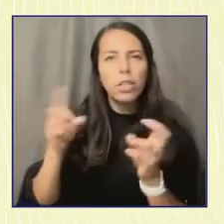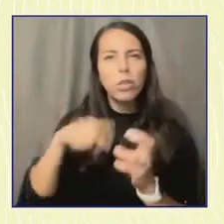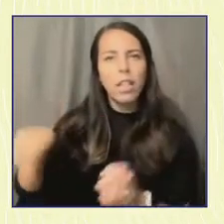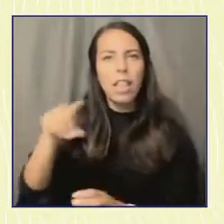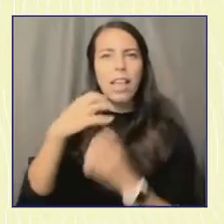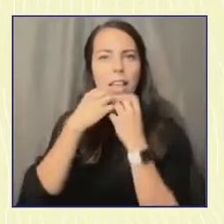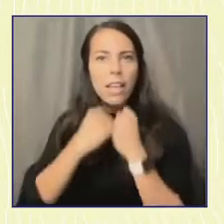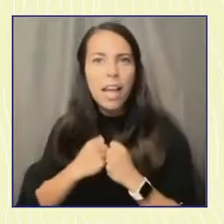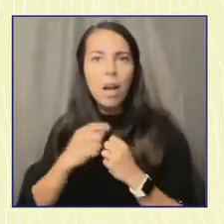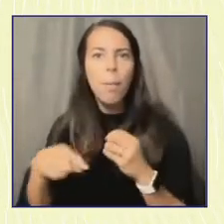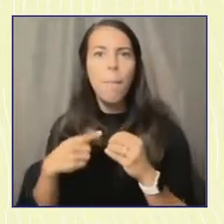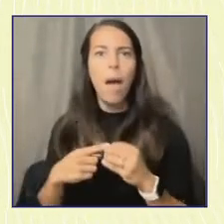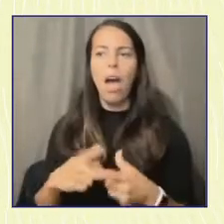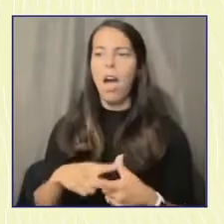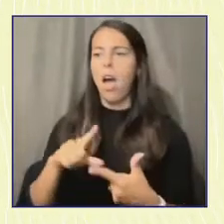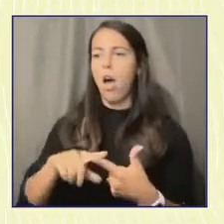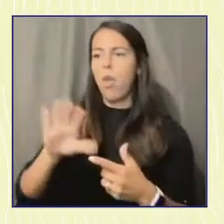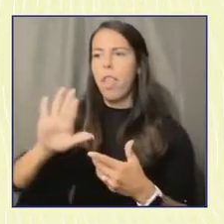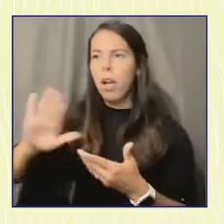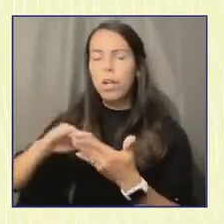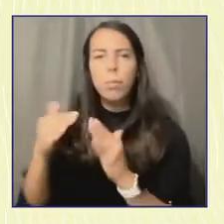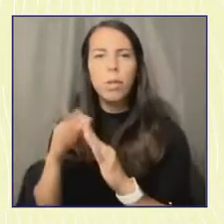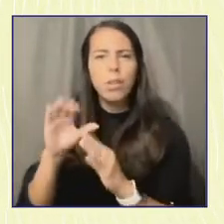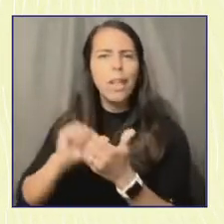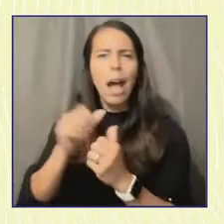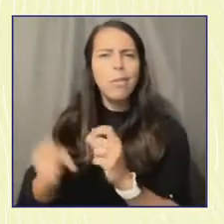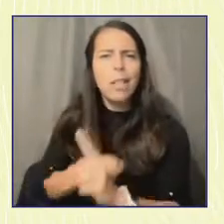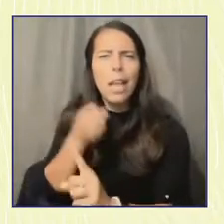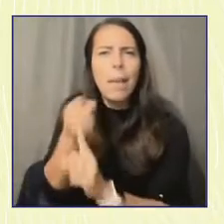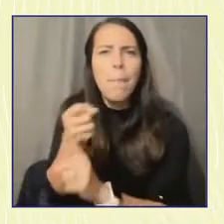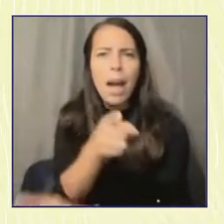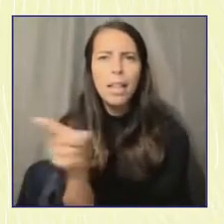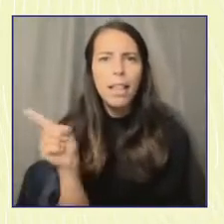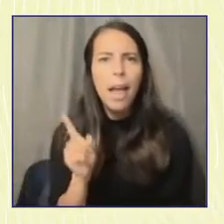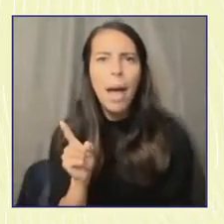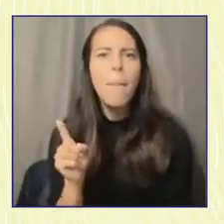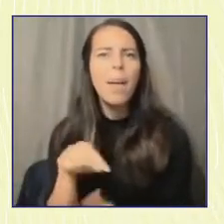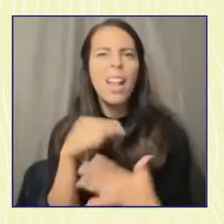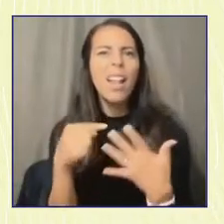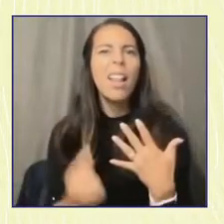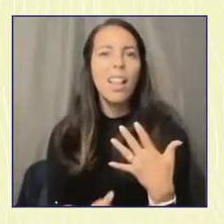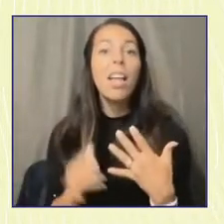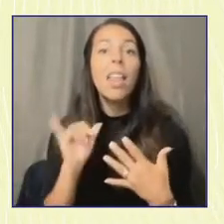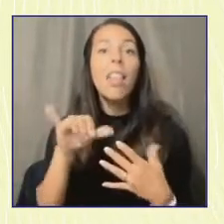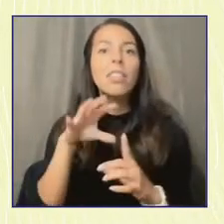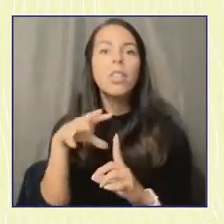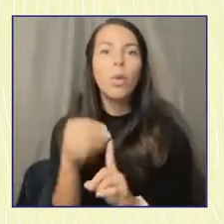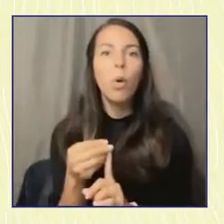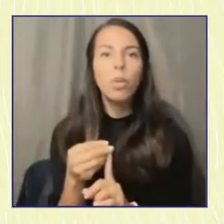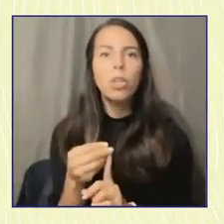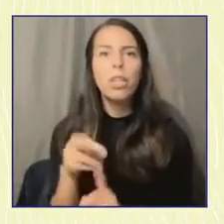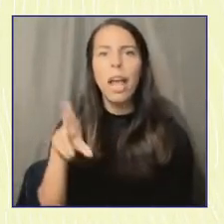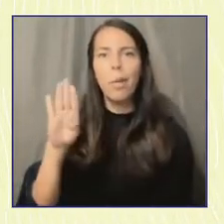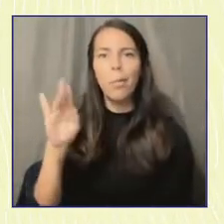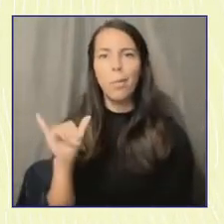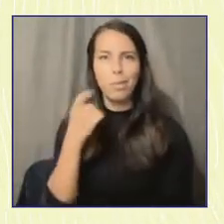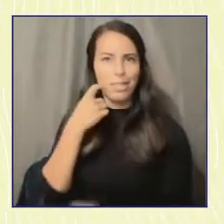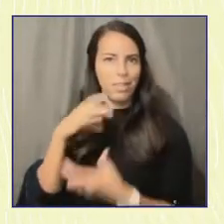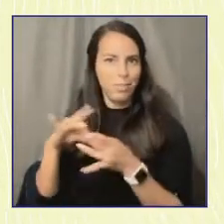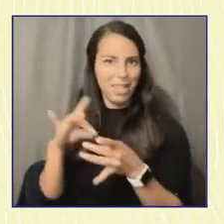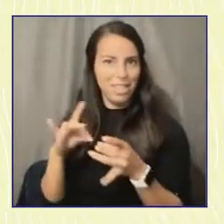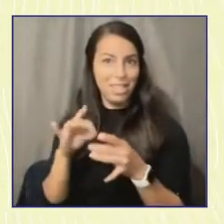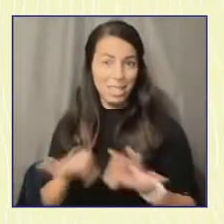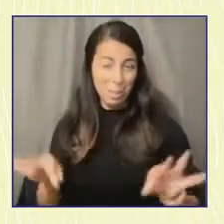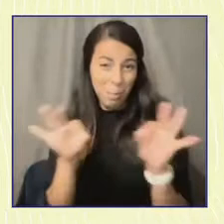relate to what they see at the ballot box? How does this connect and that support and culture piece that both Abby and Ruby talked about is really important over there.